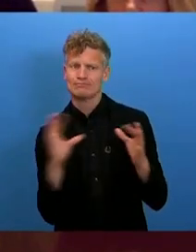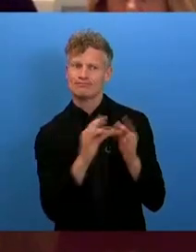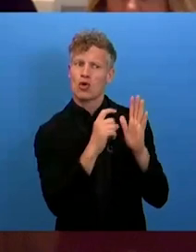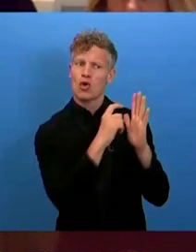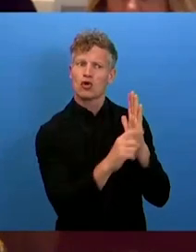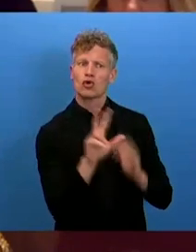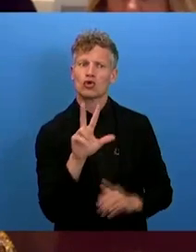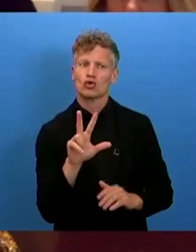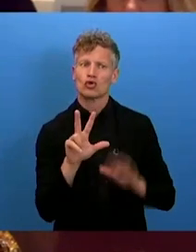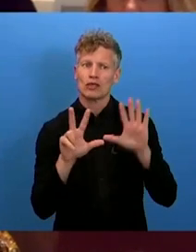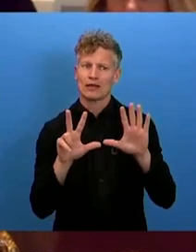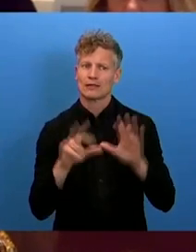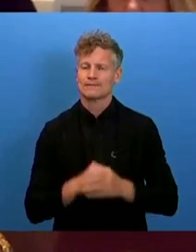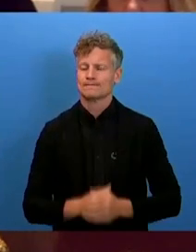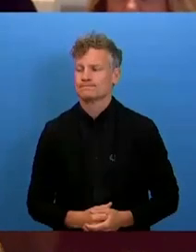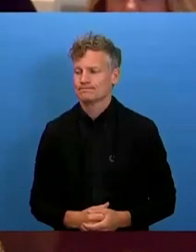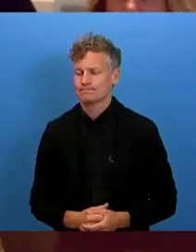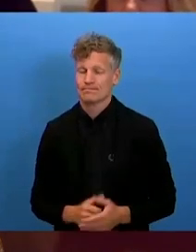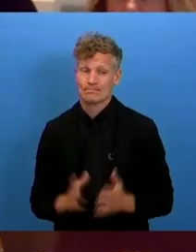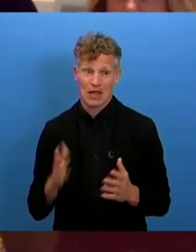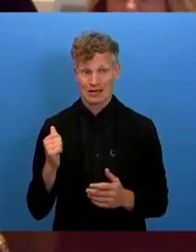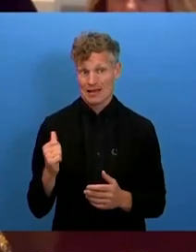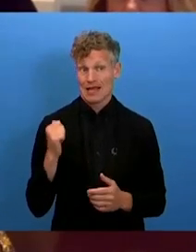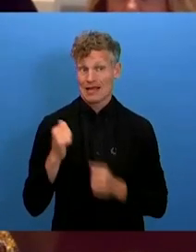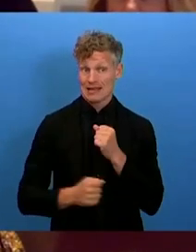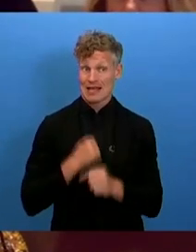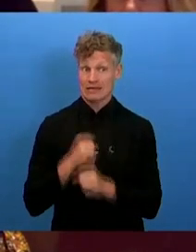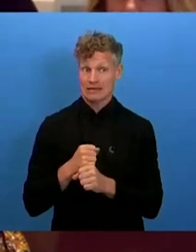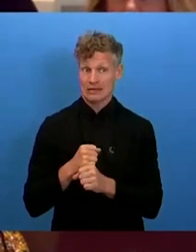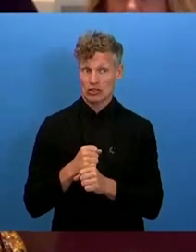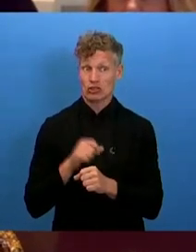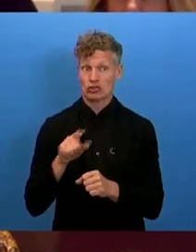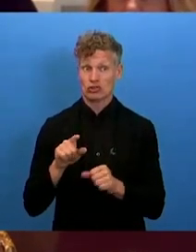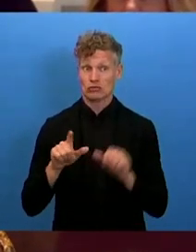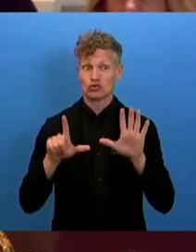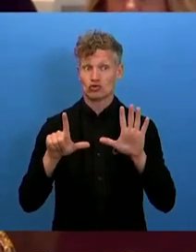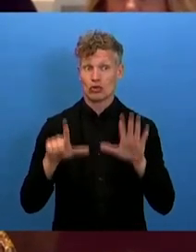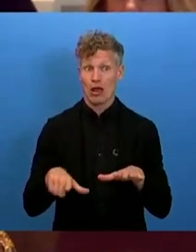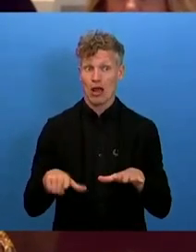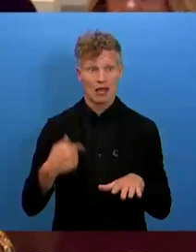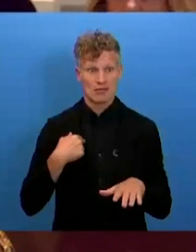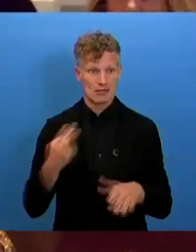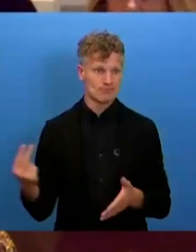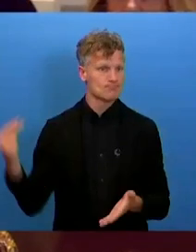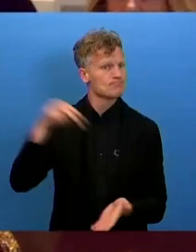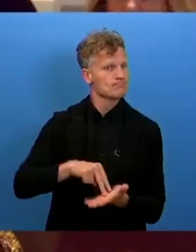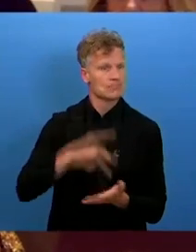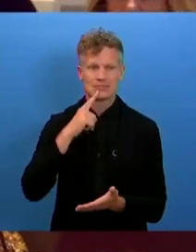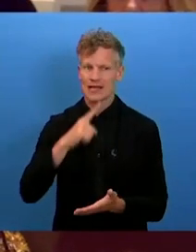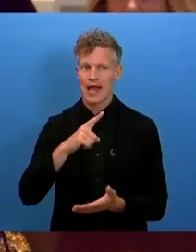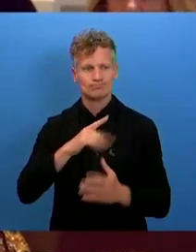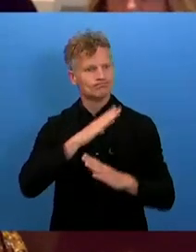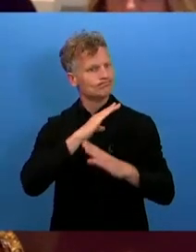in July of last year, here, I condemned the blockade and hostage-taking of many